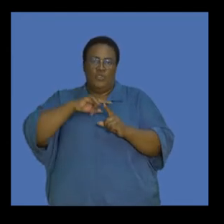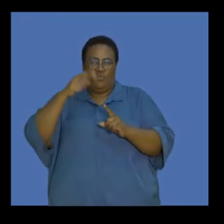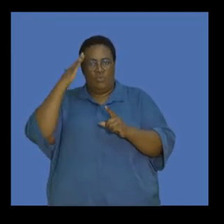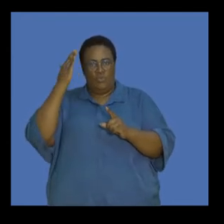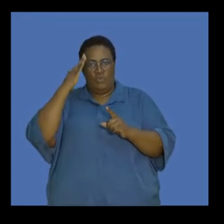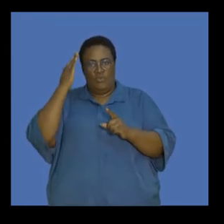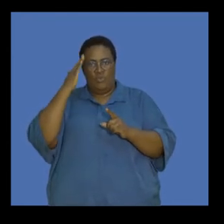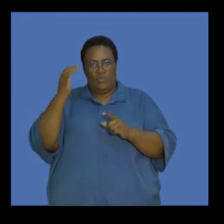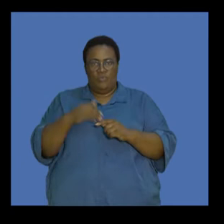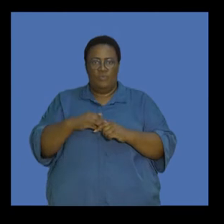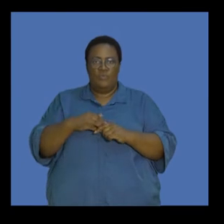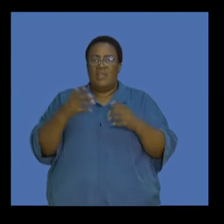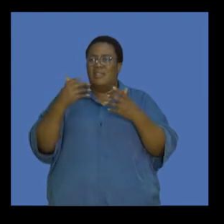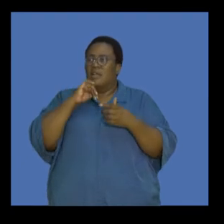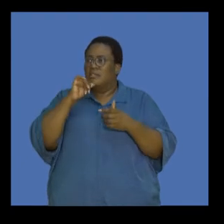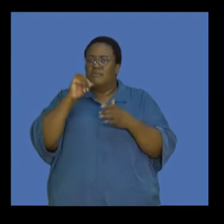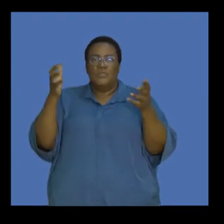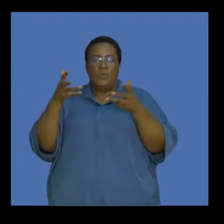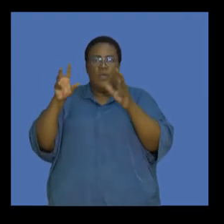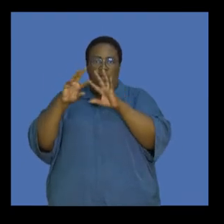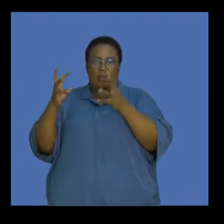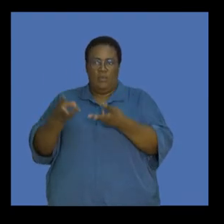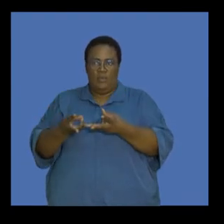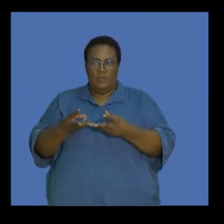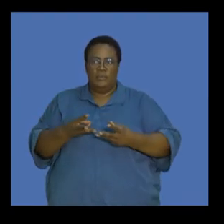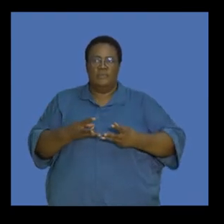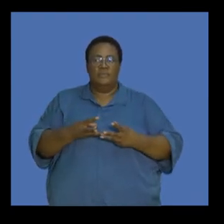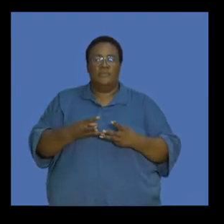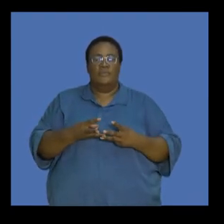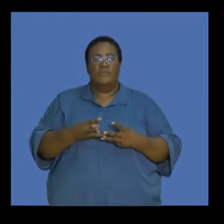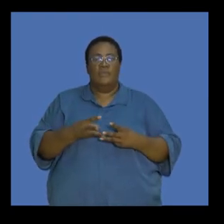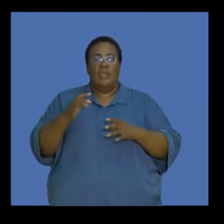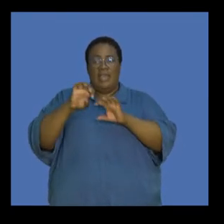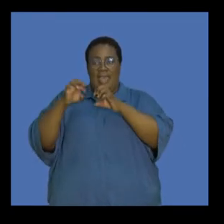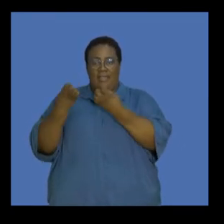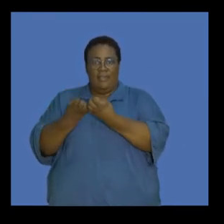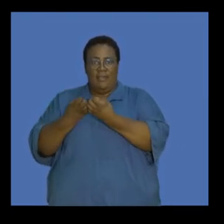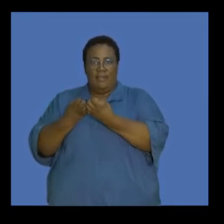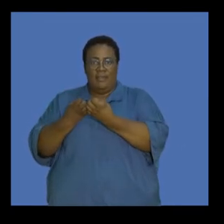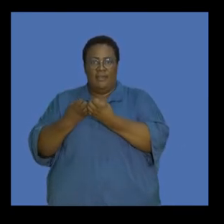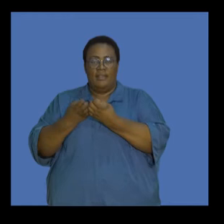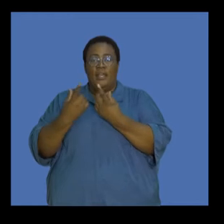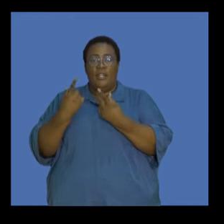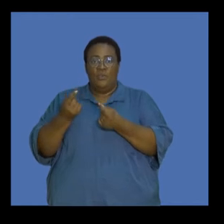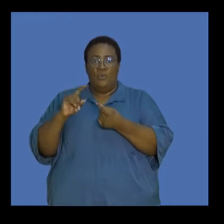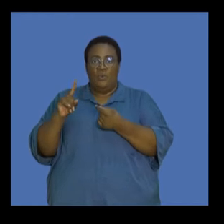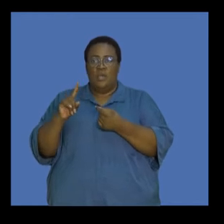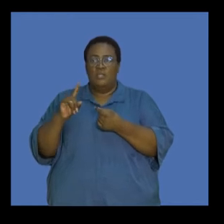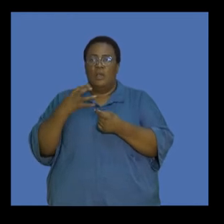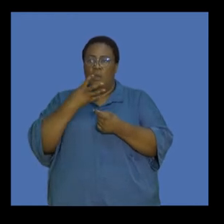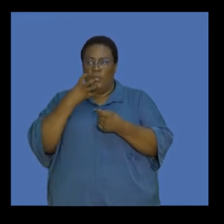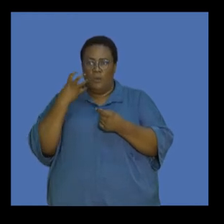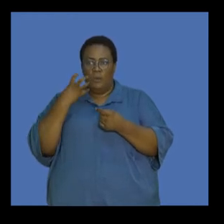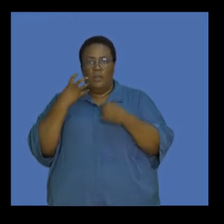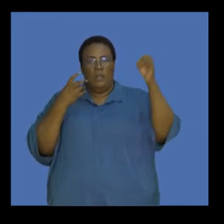any part of the world that we go to. So the Earth experiences three things. It warms up because the heat goes through the